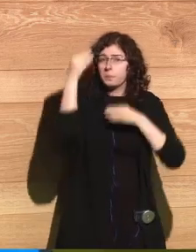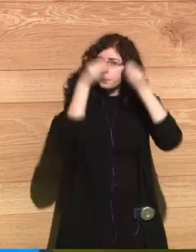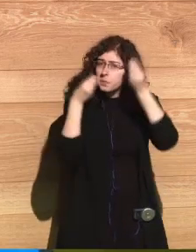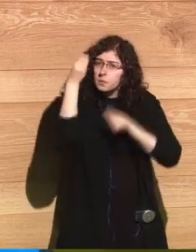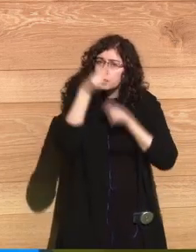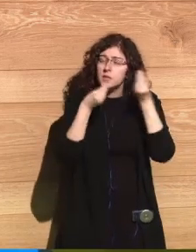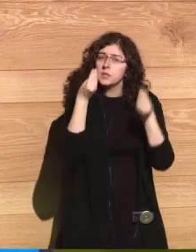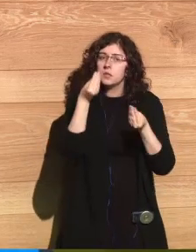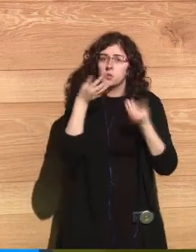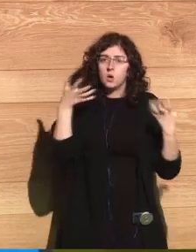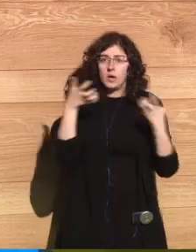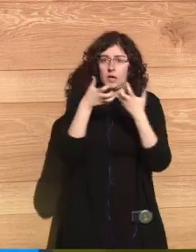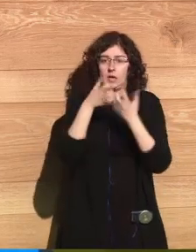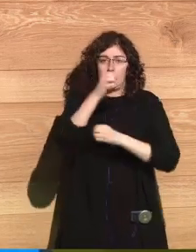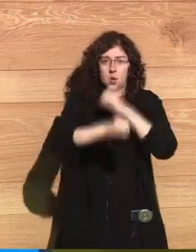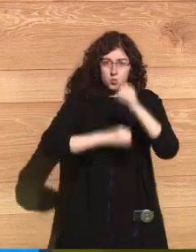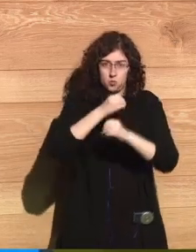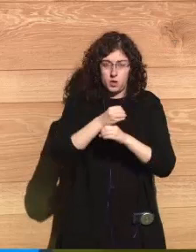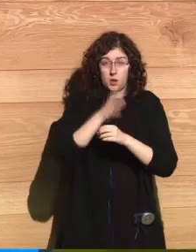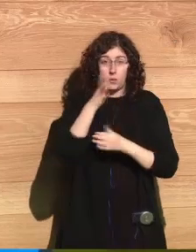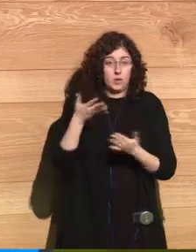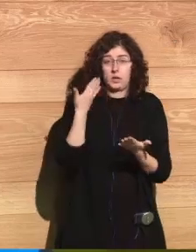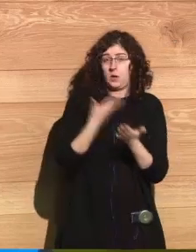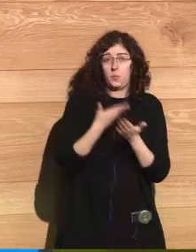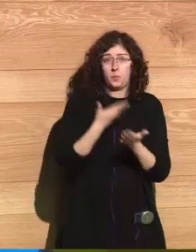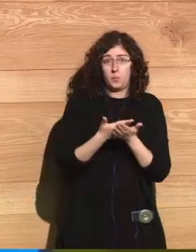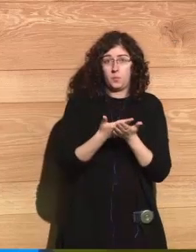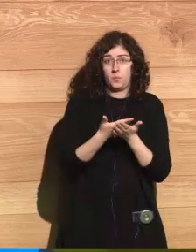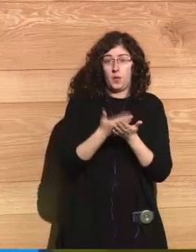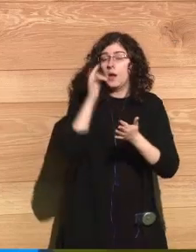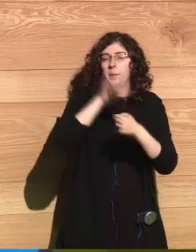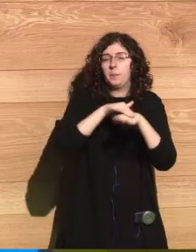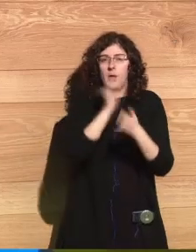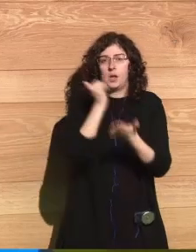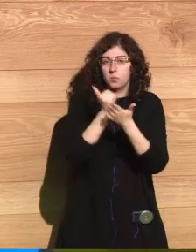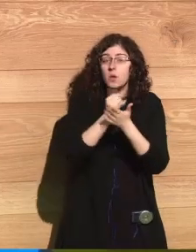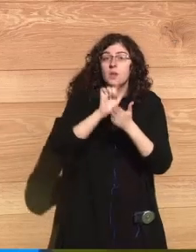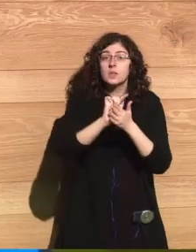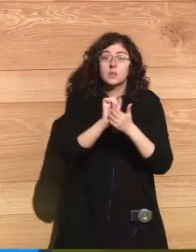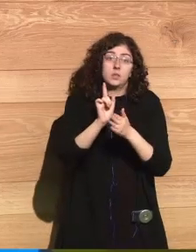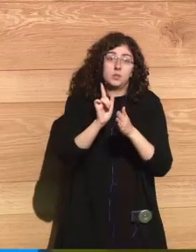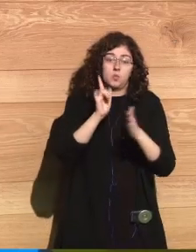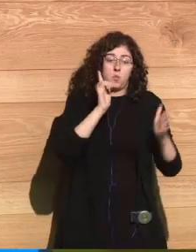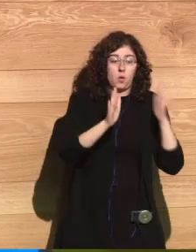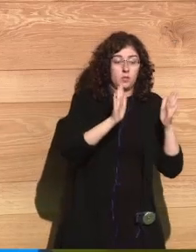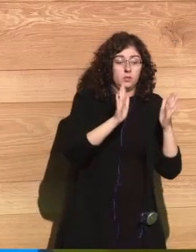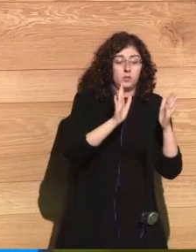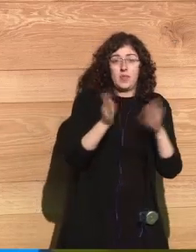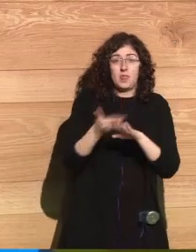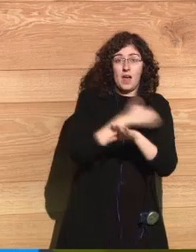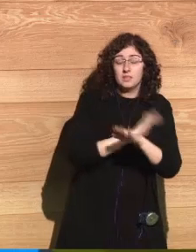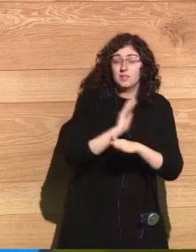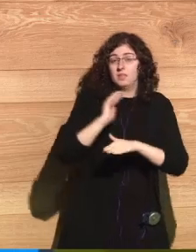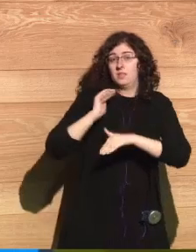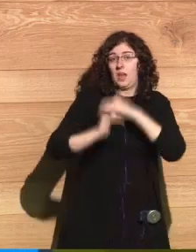for the production. In order to make, develop the new weapons, you have to